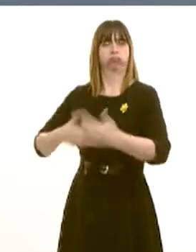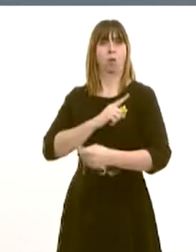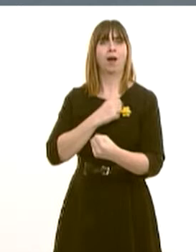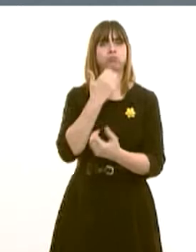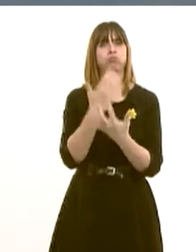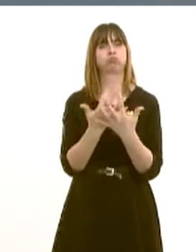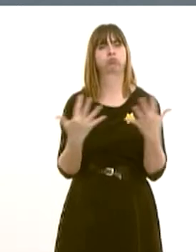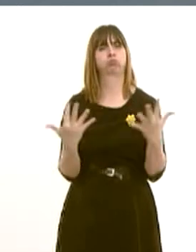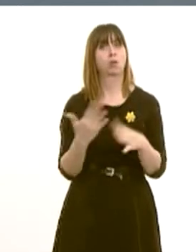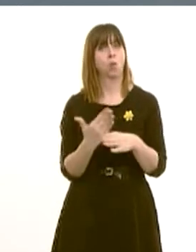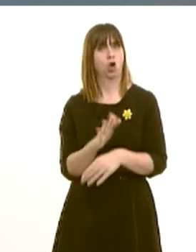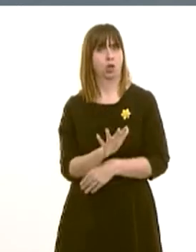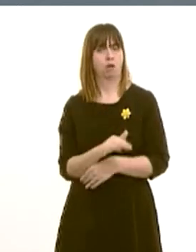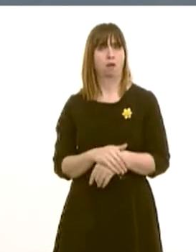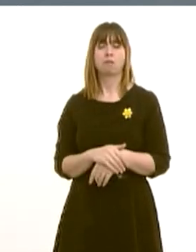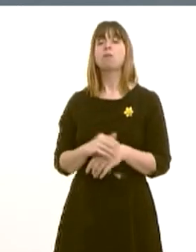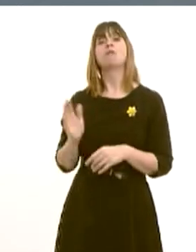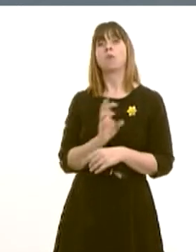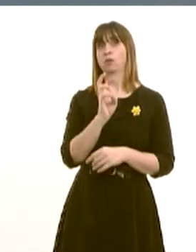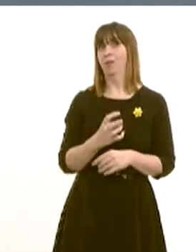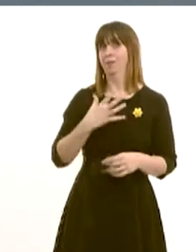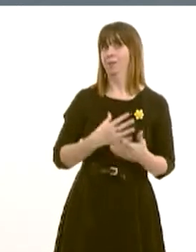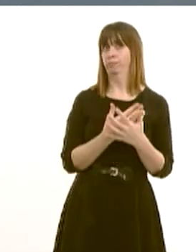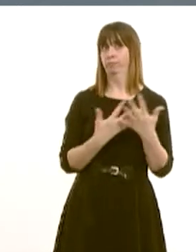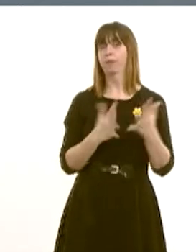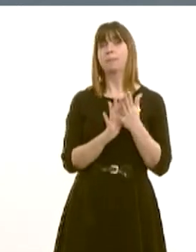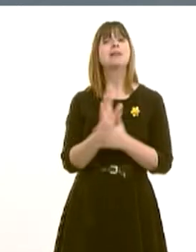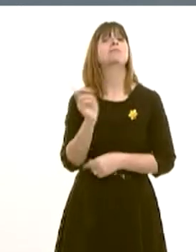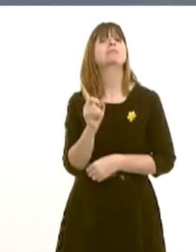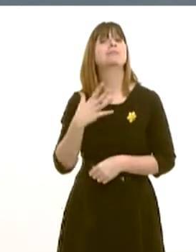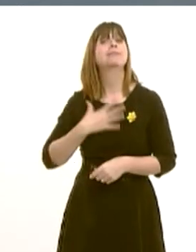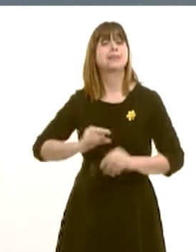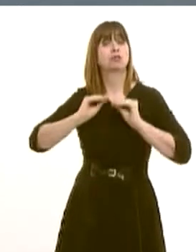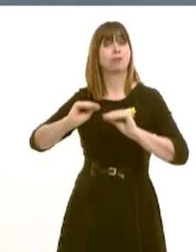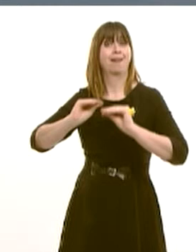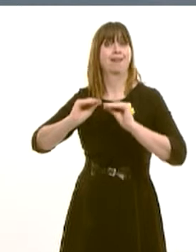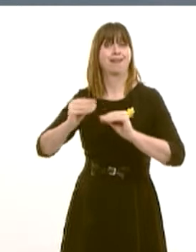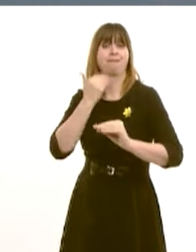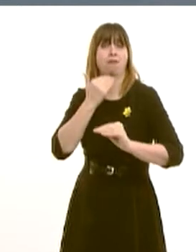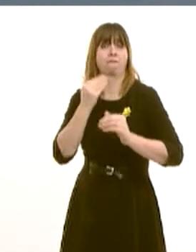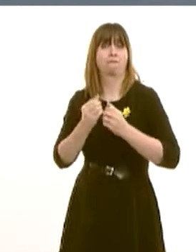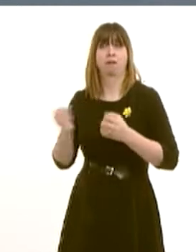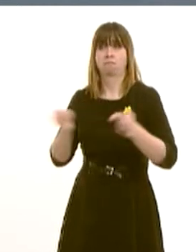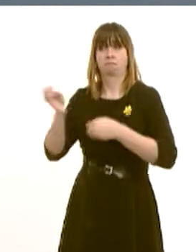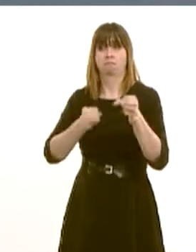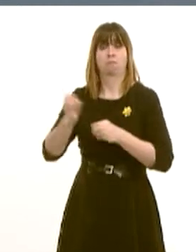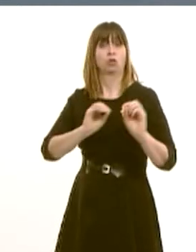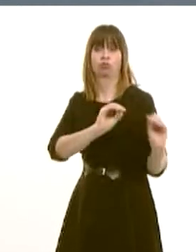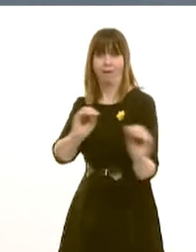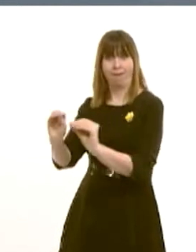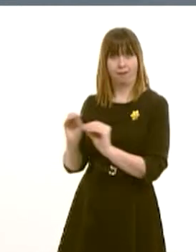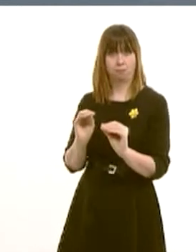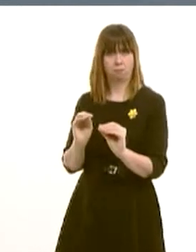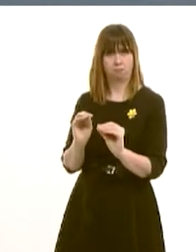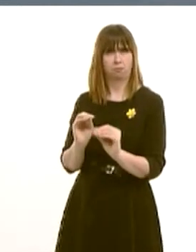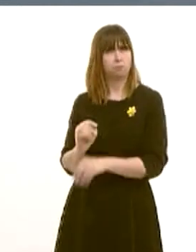that we ensure that we have an appropriate number of training places available for doctors and nurses in these circumstances. Can you